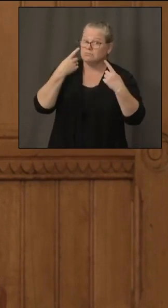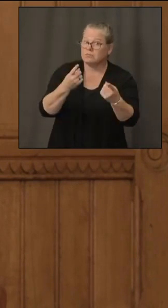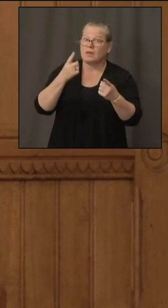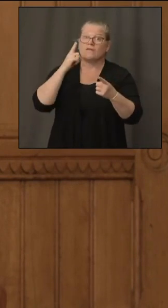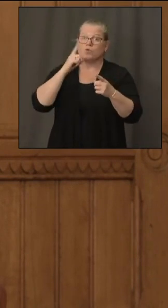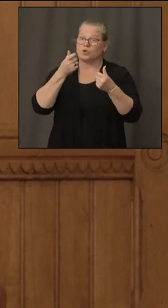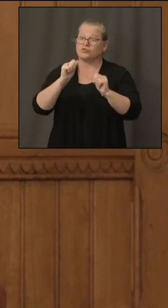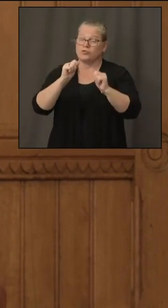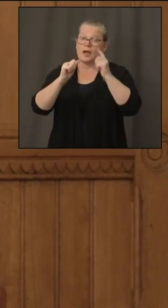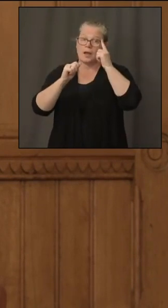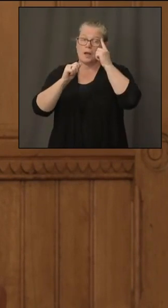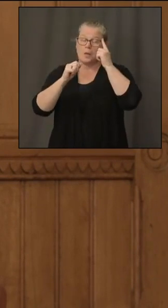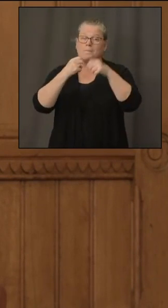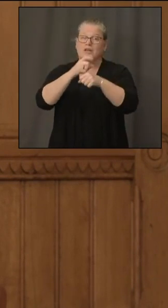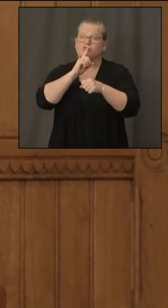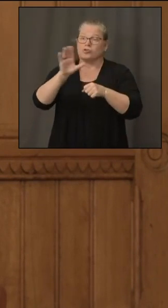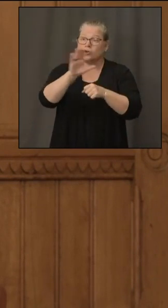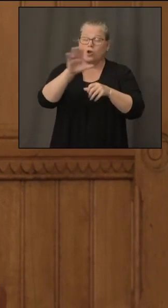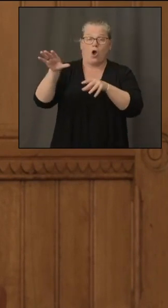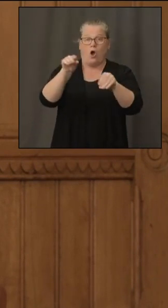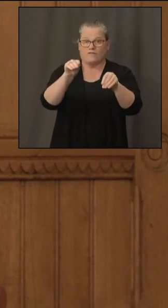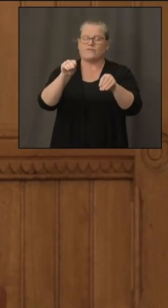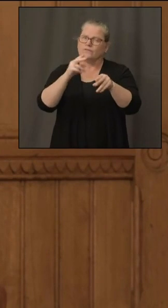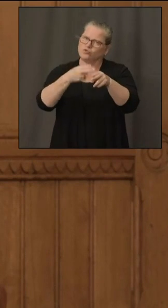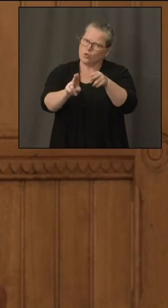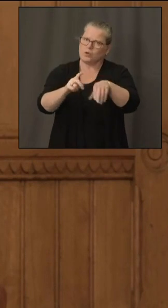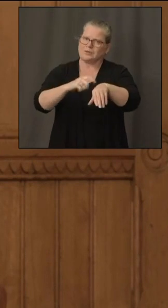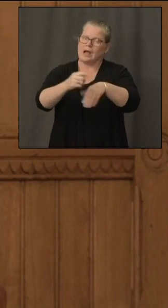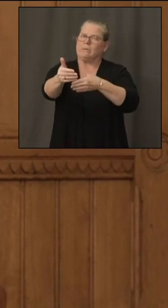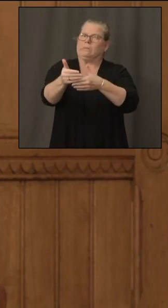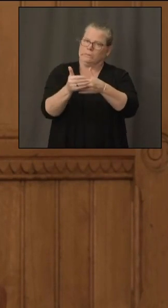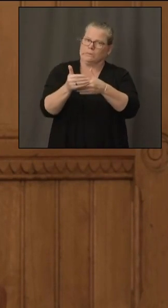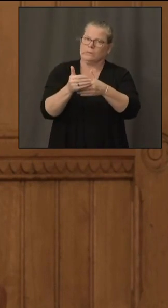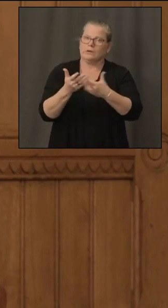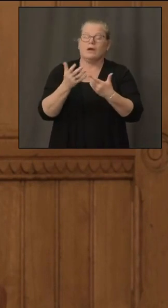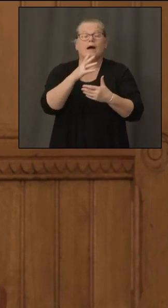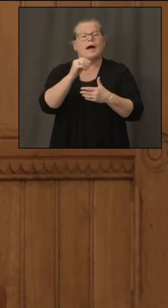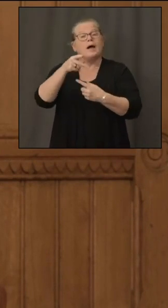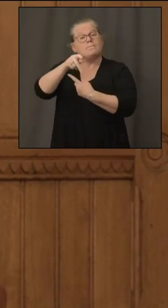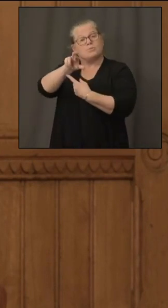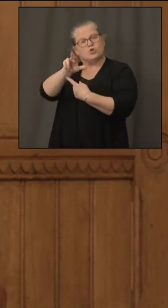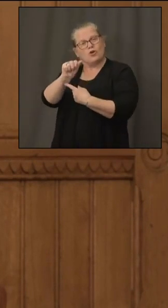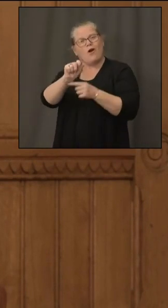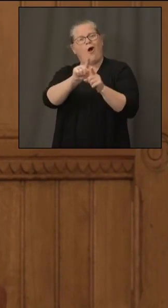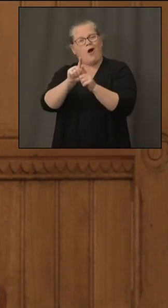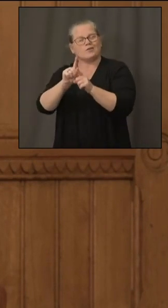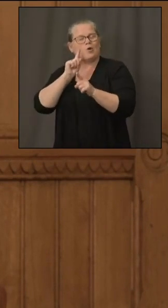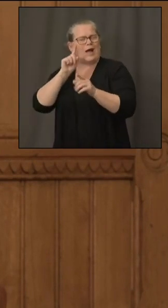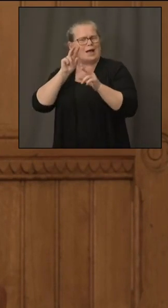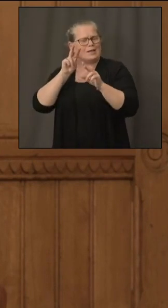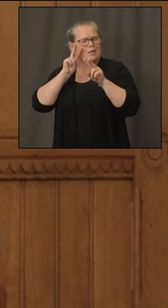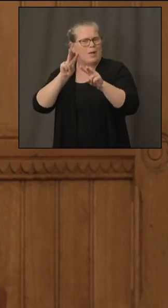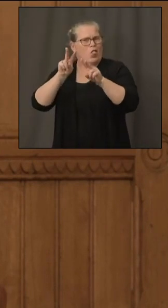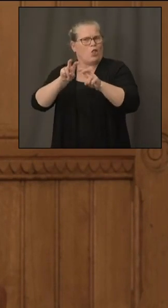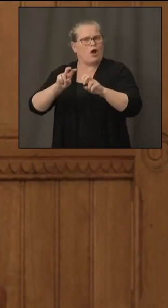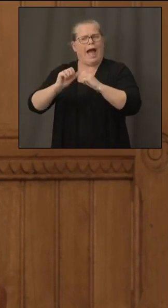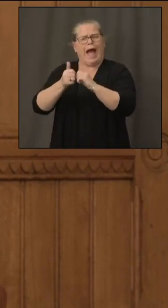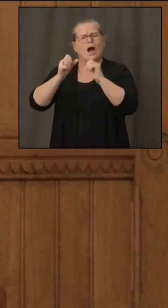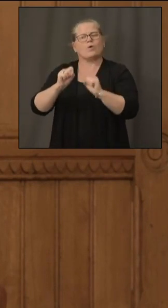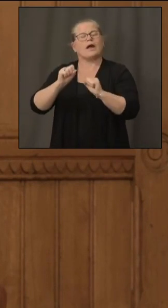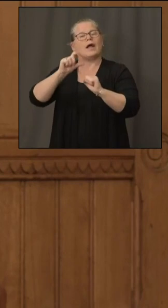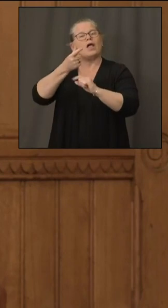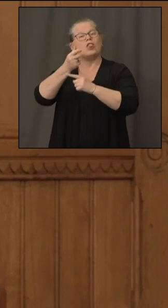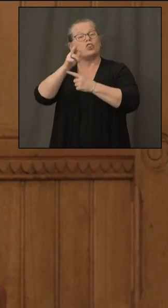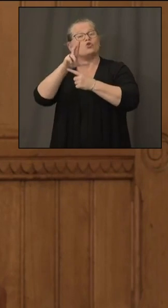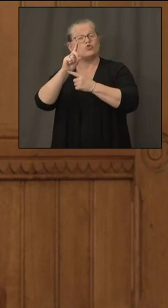as short as possible and pura has also been looking into already um additional ways to modernize the grid us again so that the